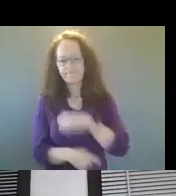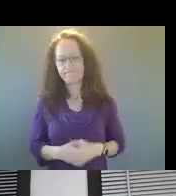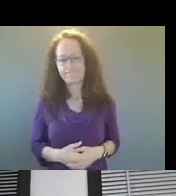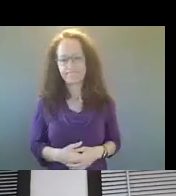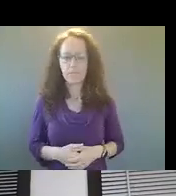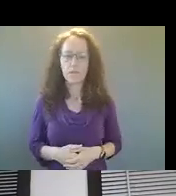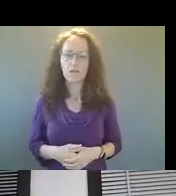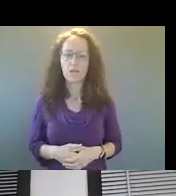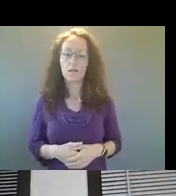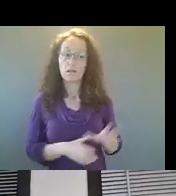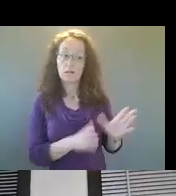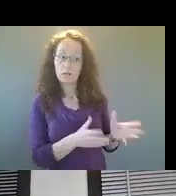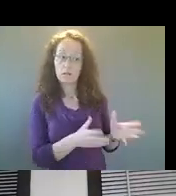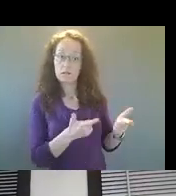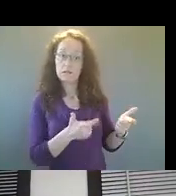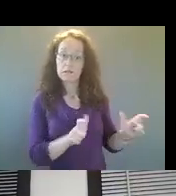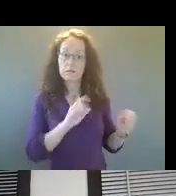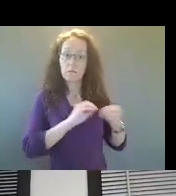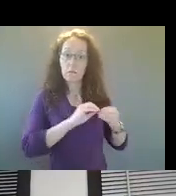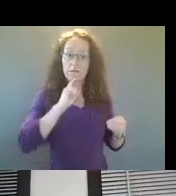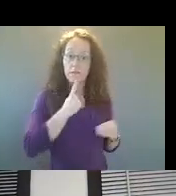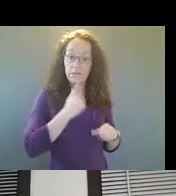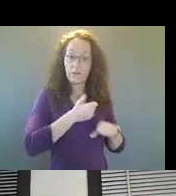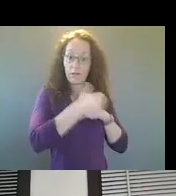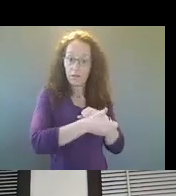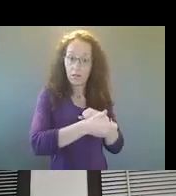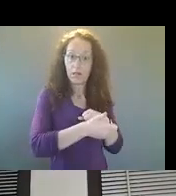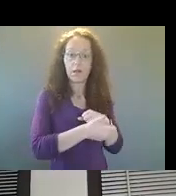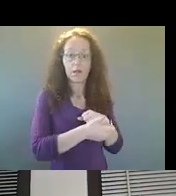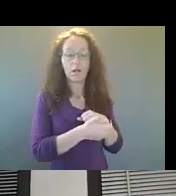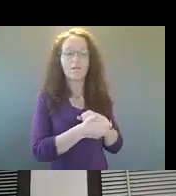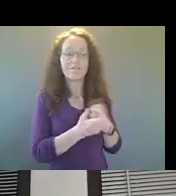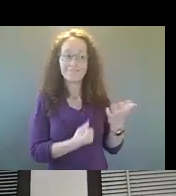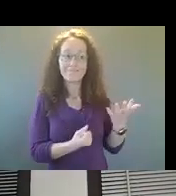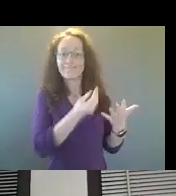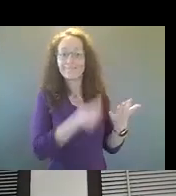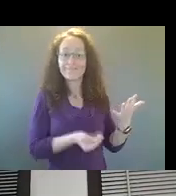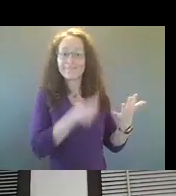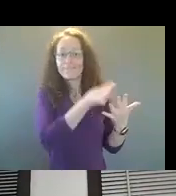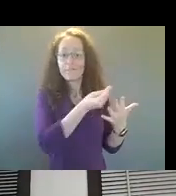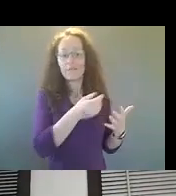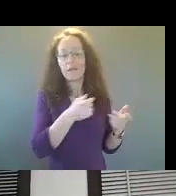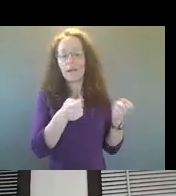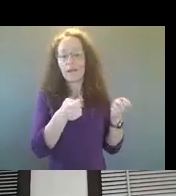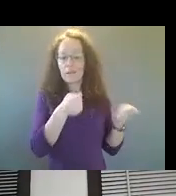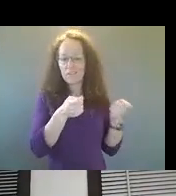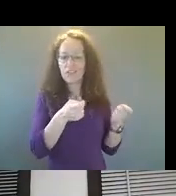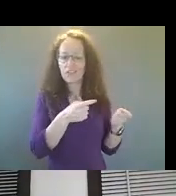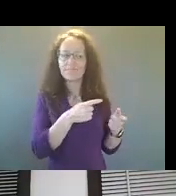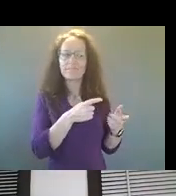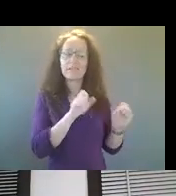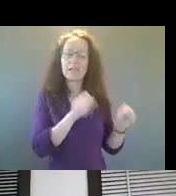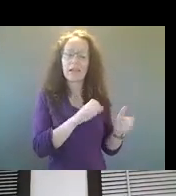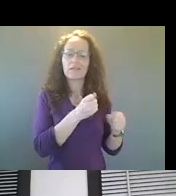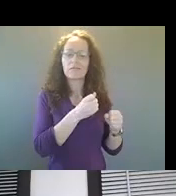whereas the bigger allegations or cases that, that turn into administrative investigations, uh, can result in discipline.